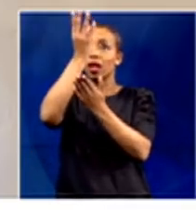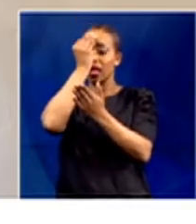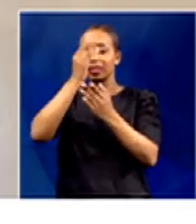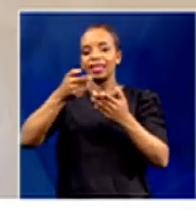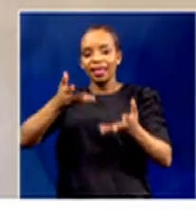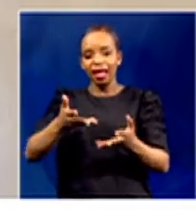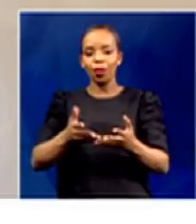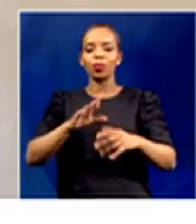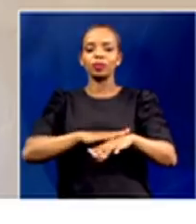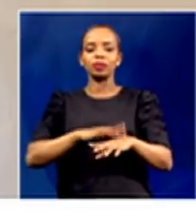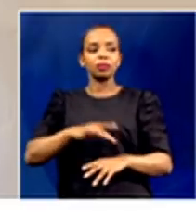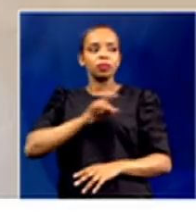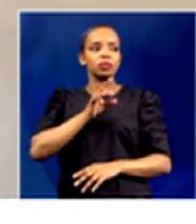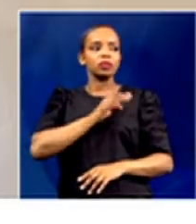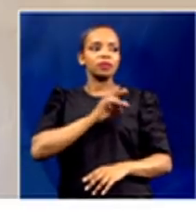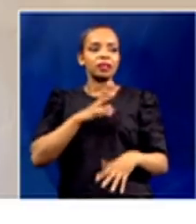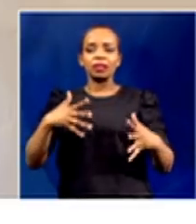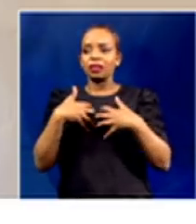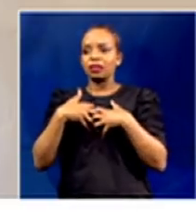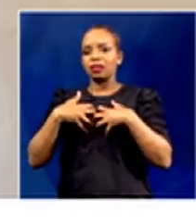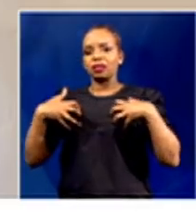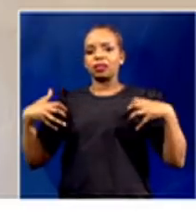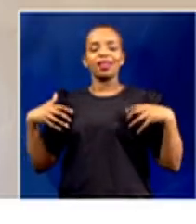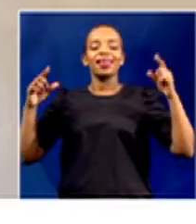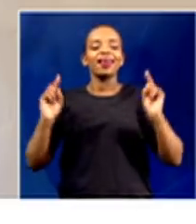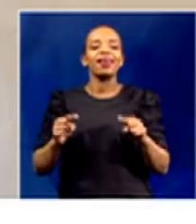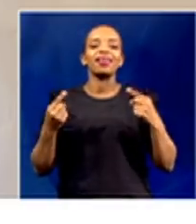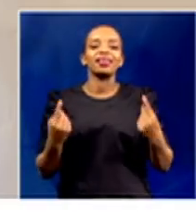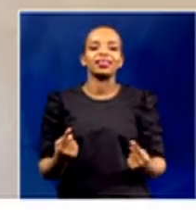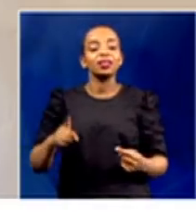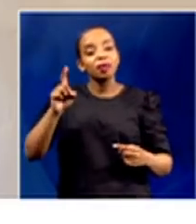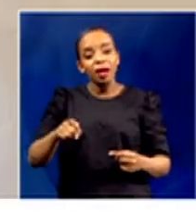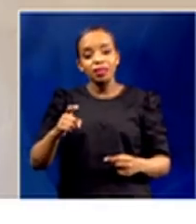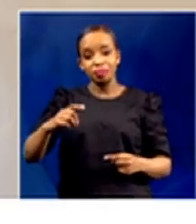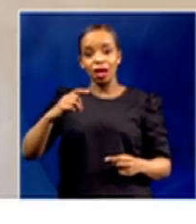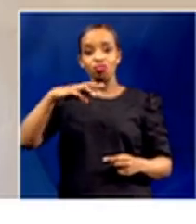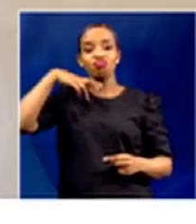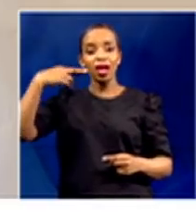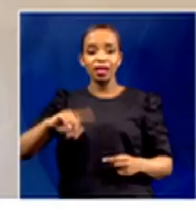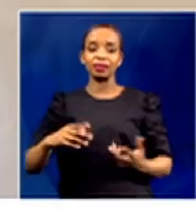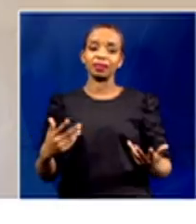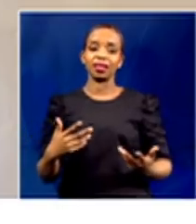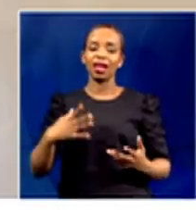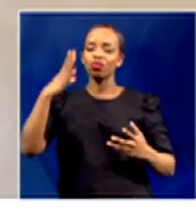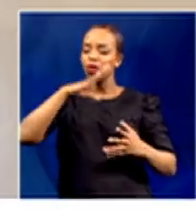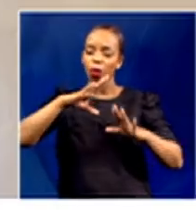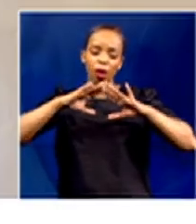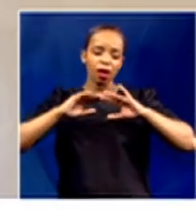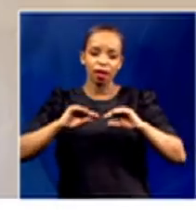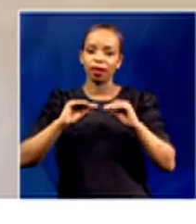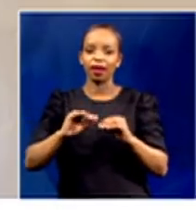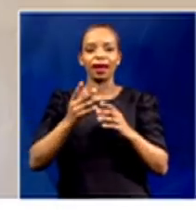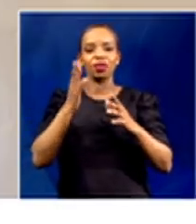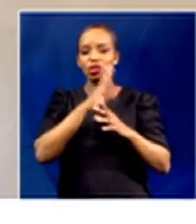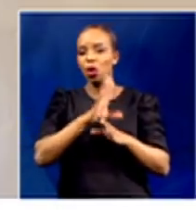fear, under an environment of trauma. So, I mean, let's be realistic as educationists, that there is no learning. There's no teaching. There's no